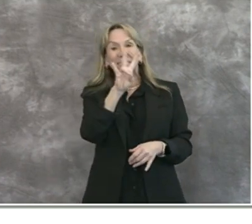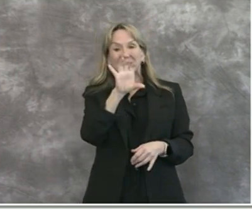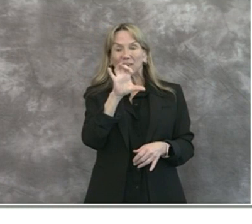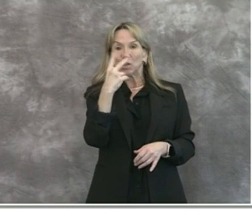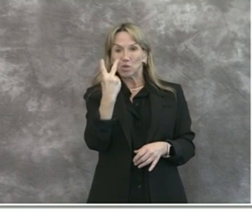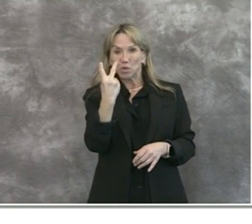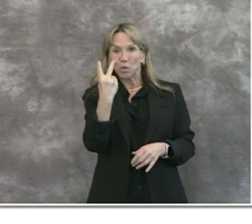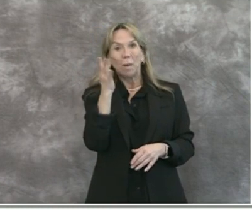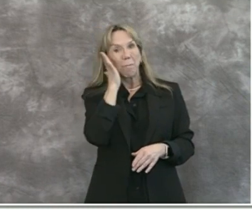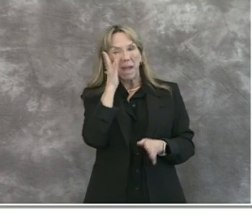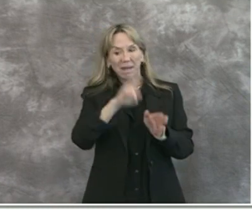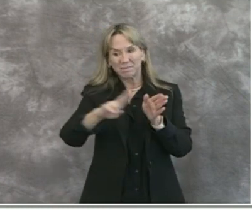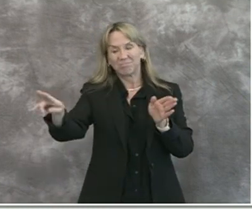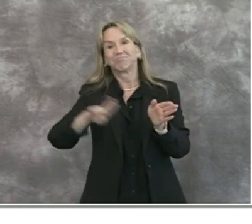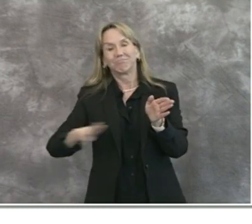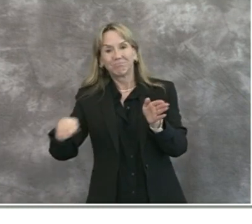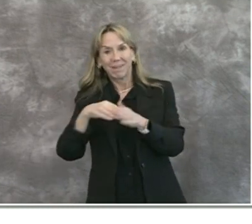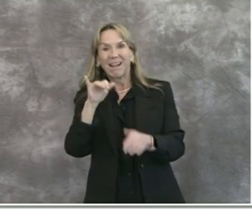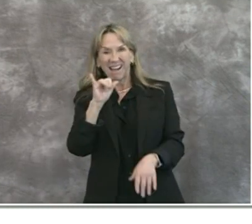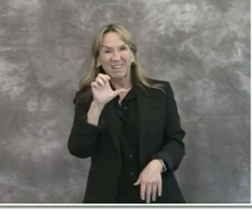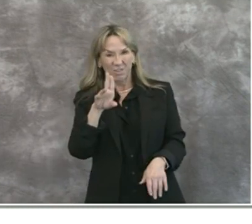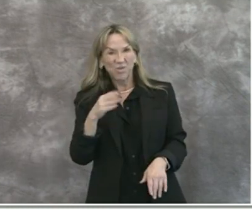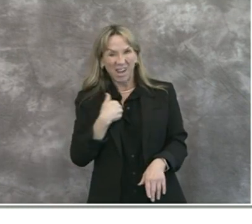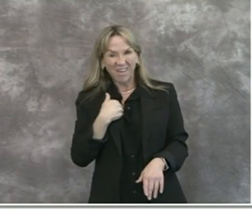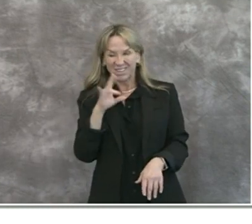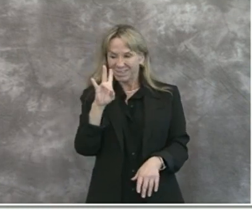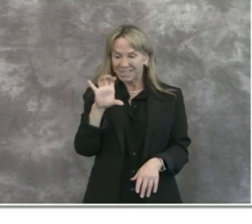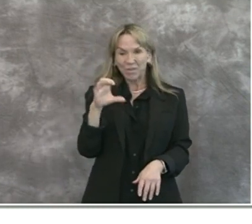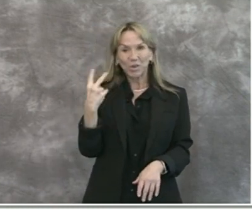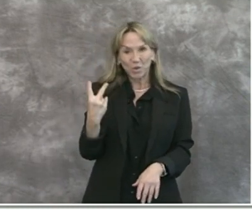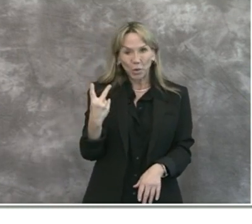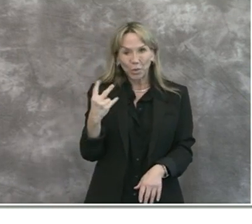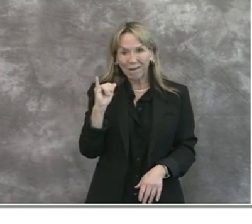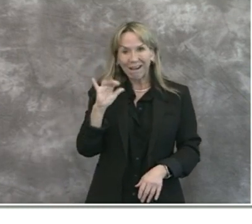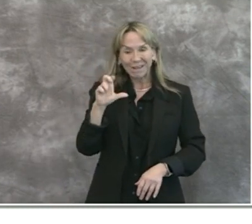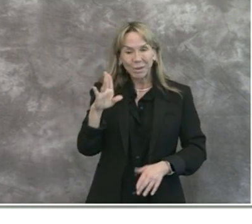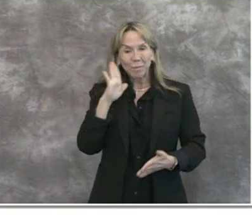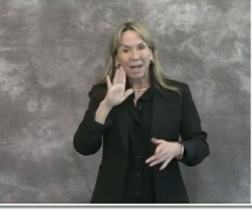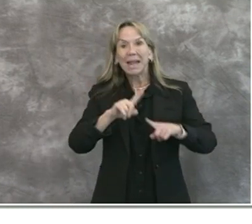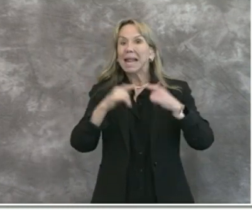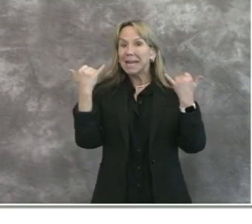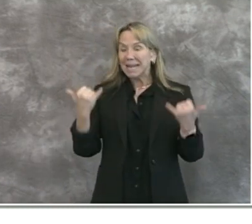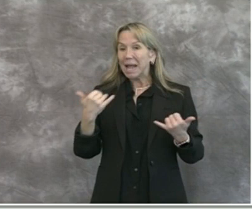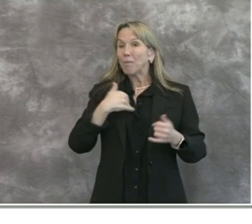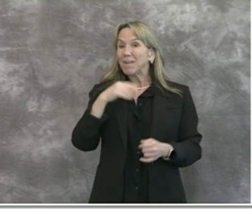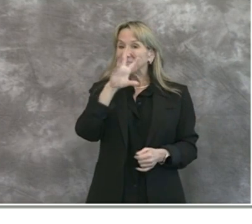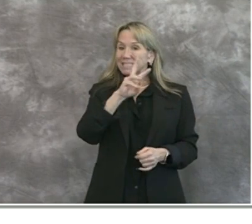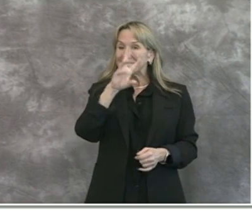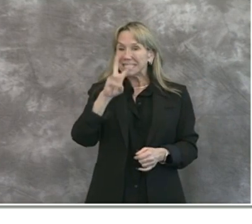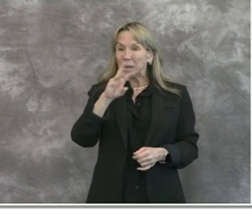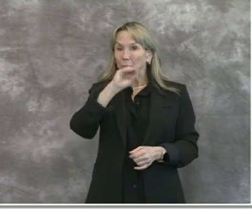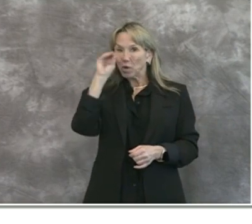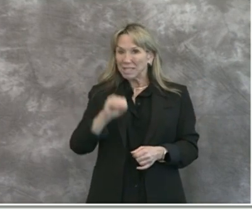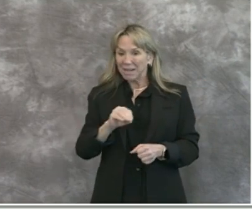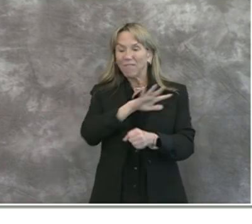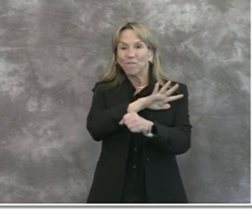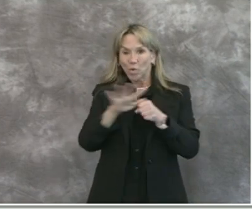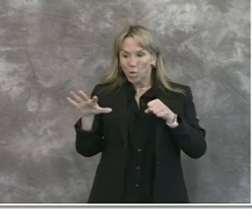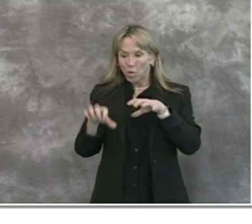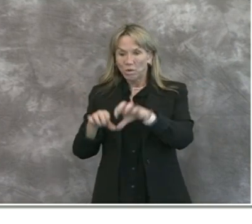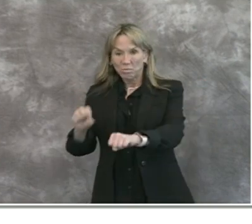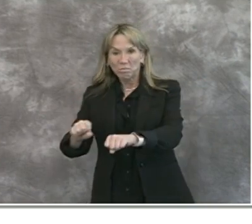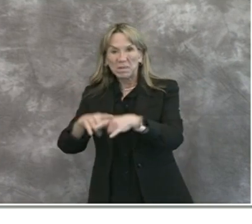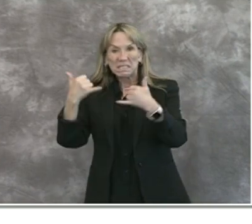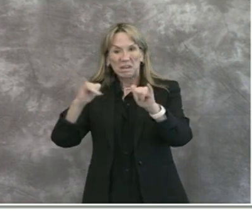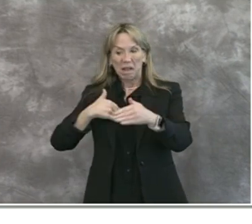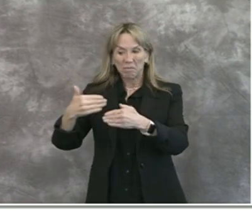beds available in our county, our ICU capacity would be 66% occupied as of